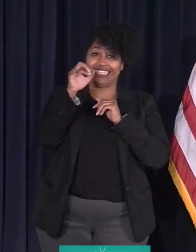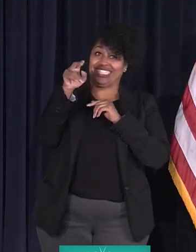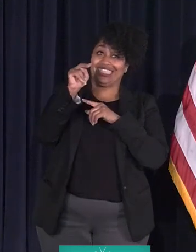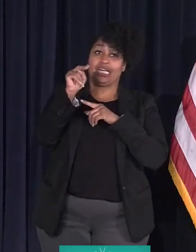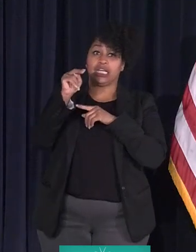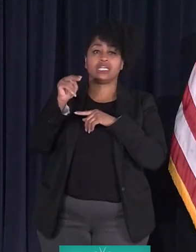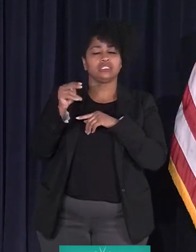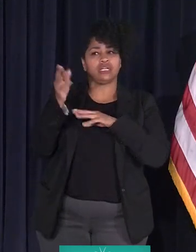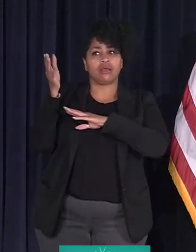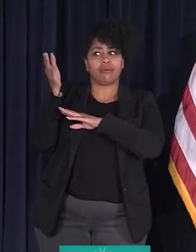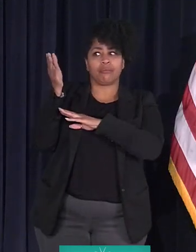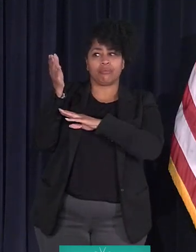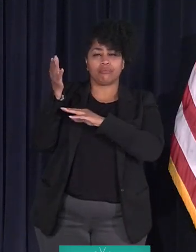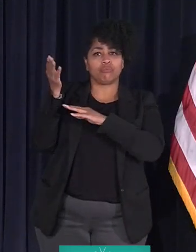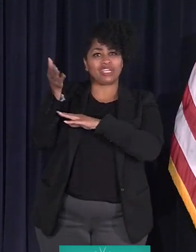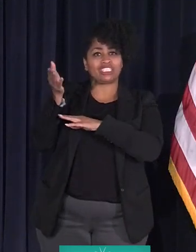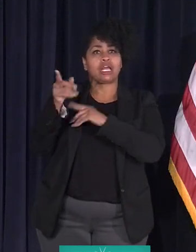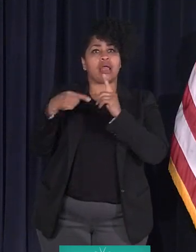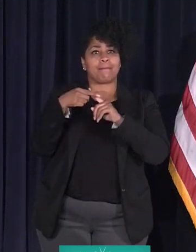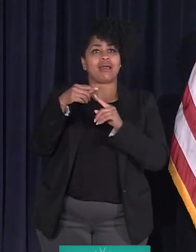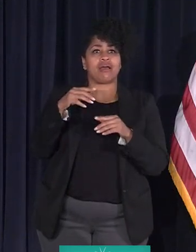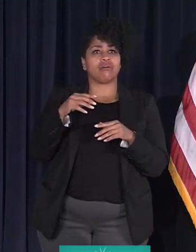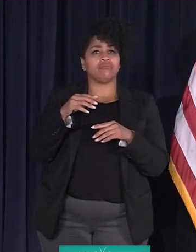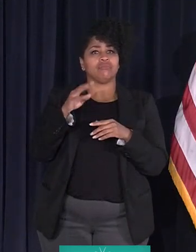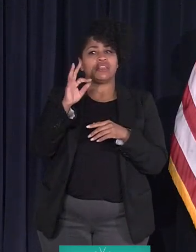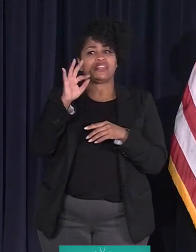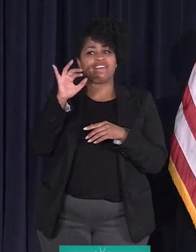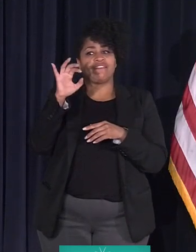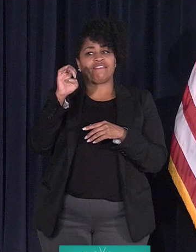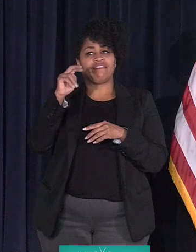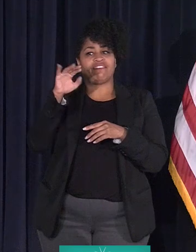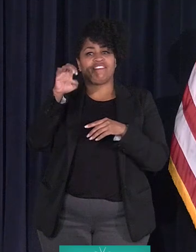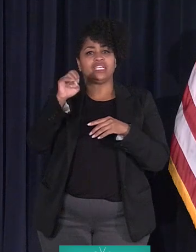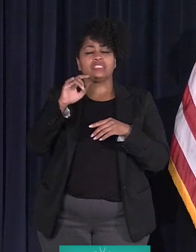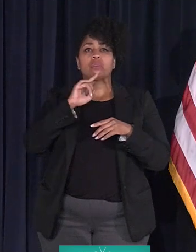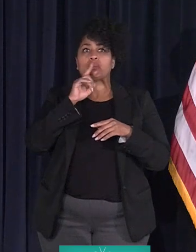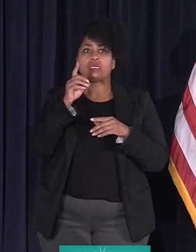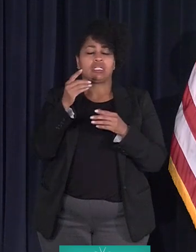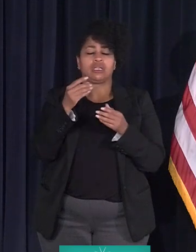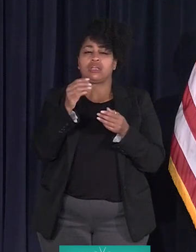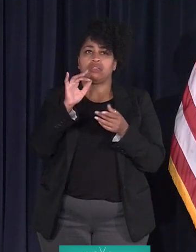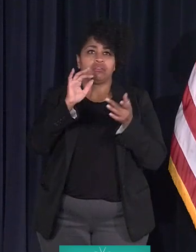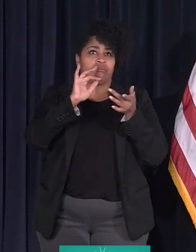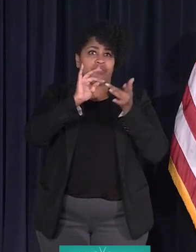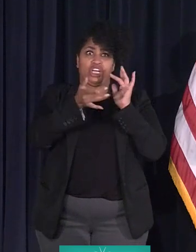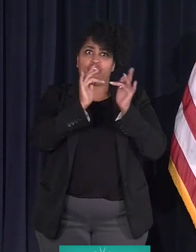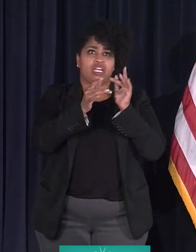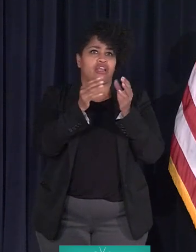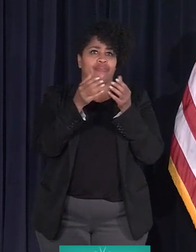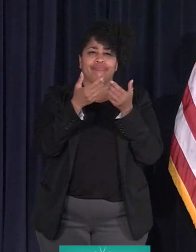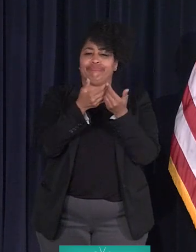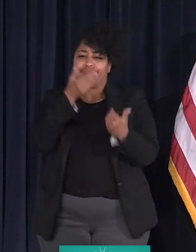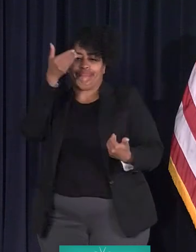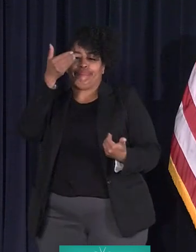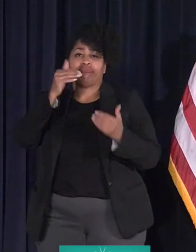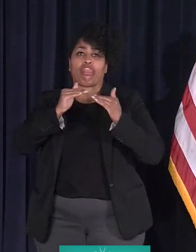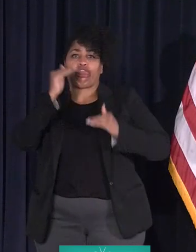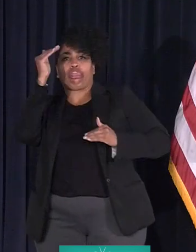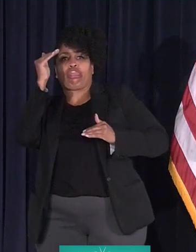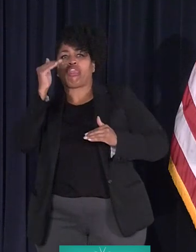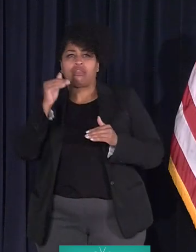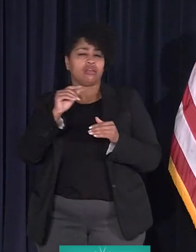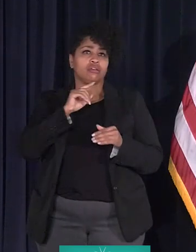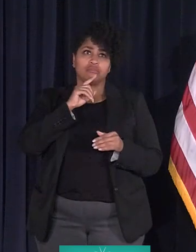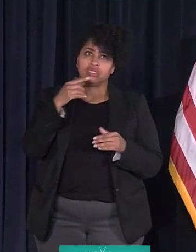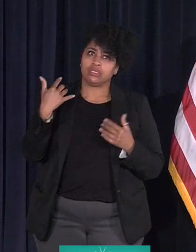about the fence, at this point, the digital divide is very real. The gap between the well-off and the not